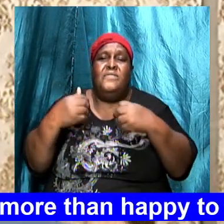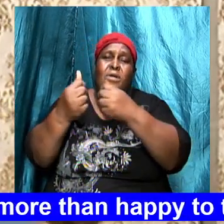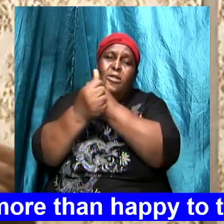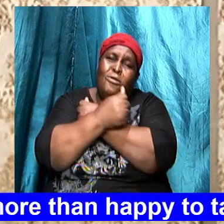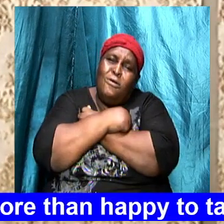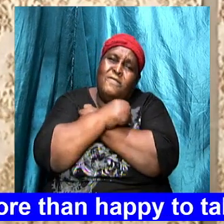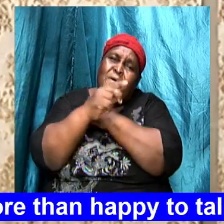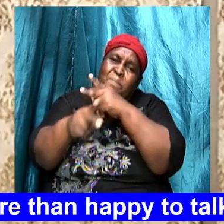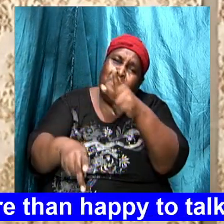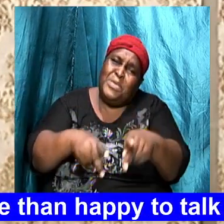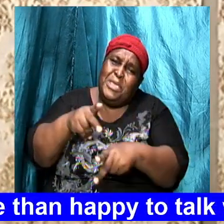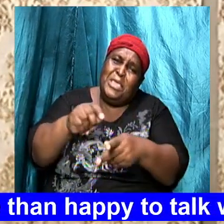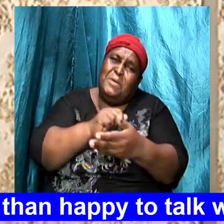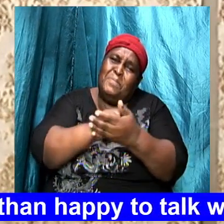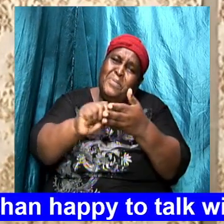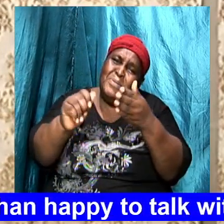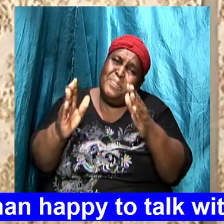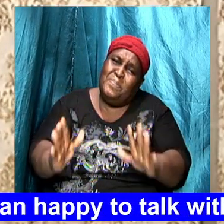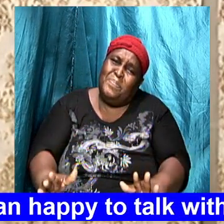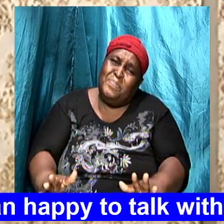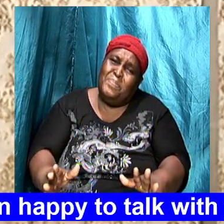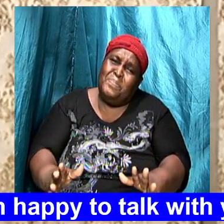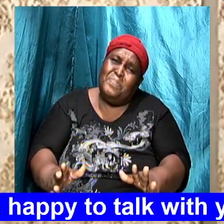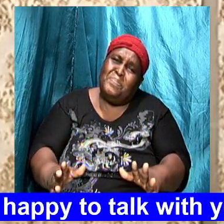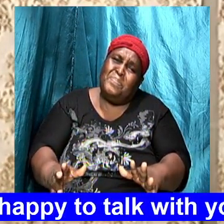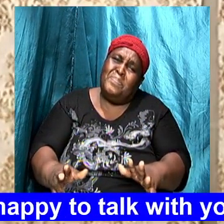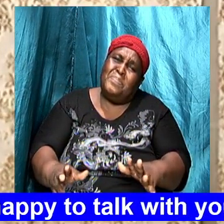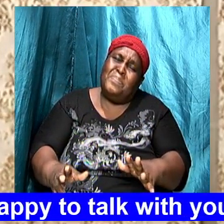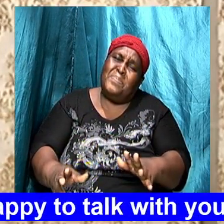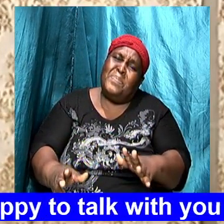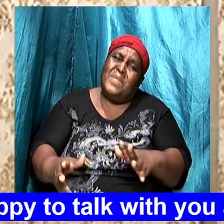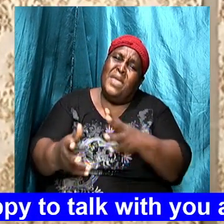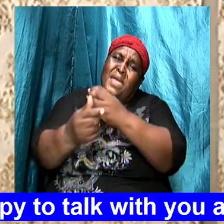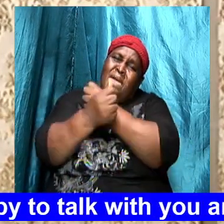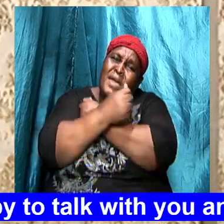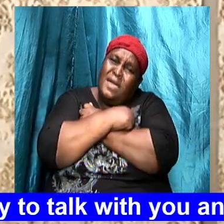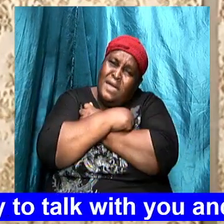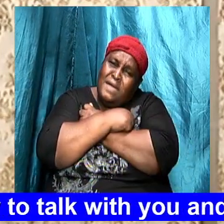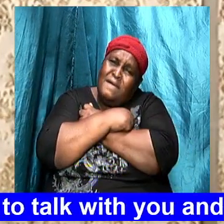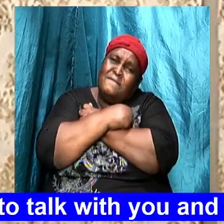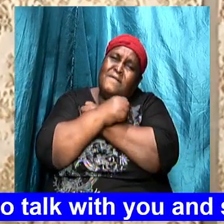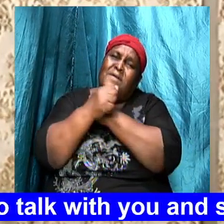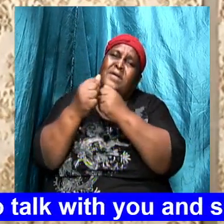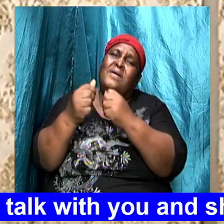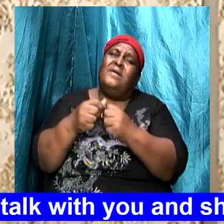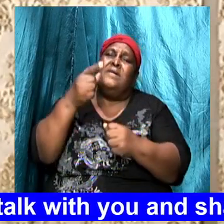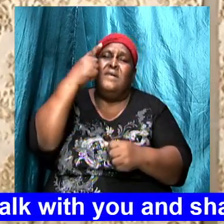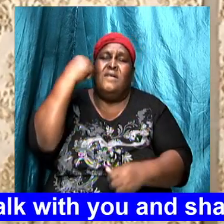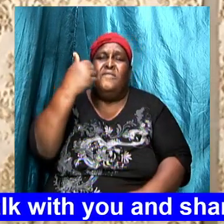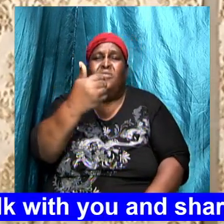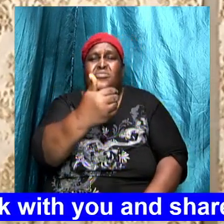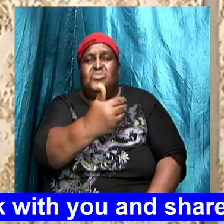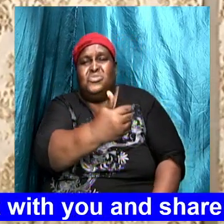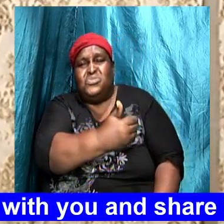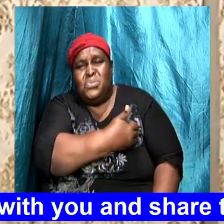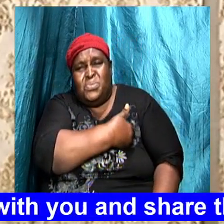saints the brethren within the church and there has to be a love for soul